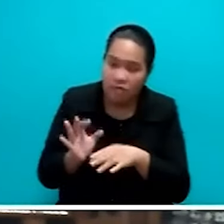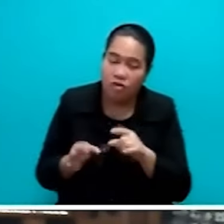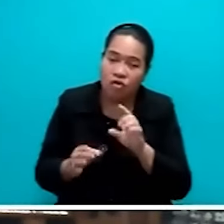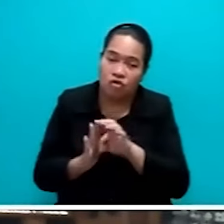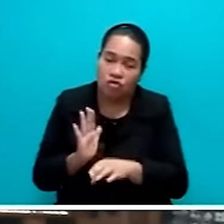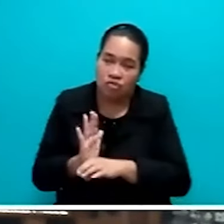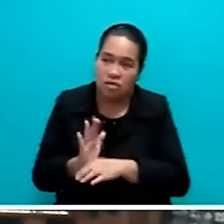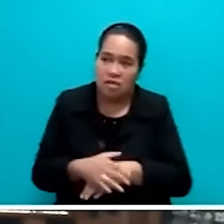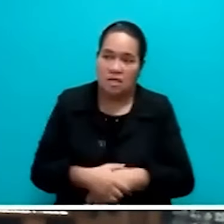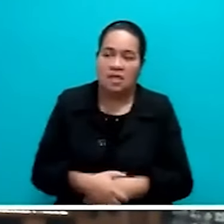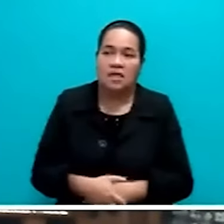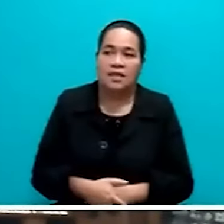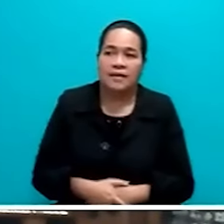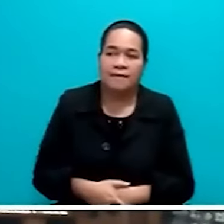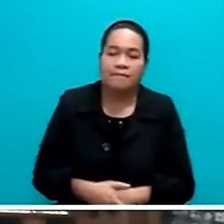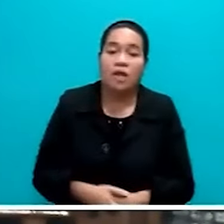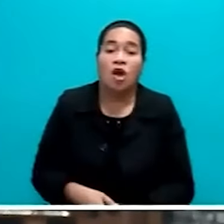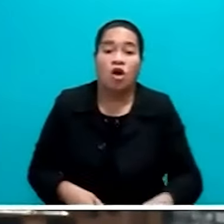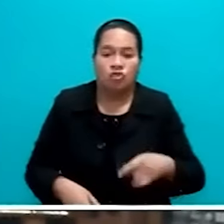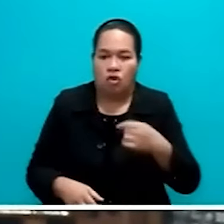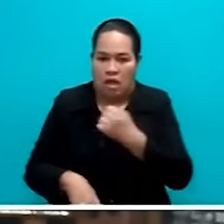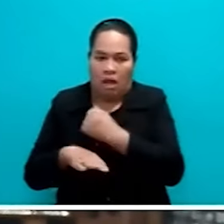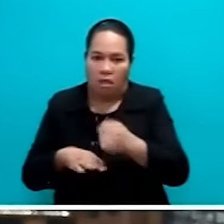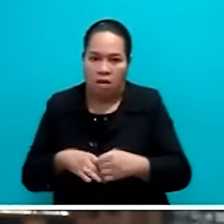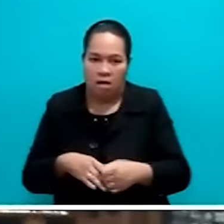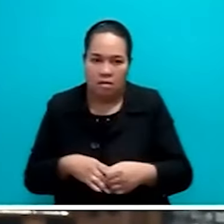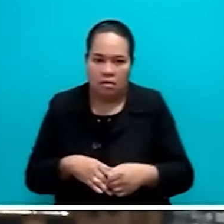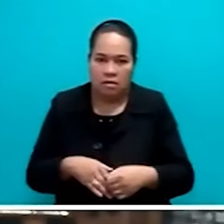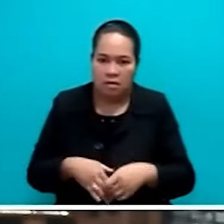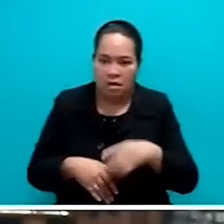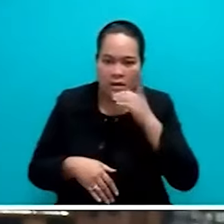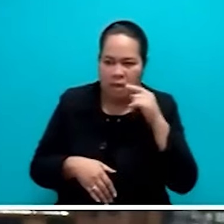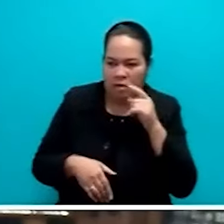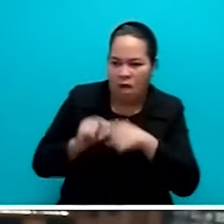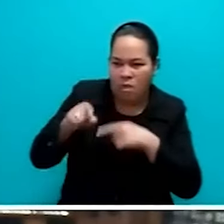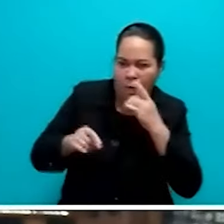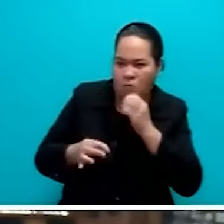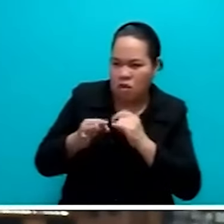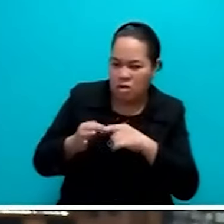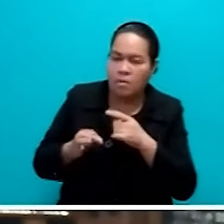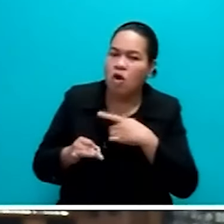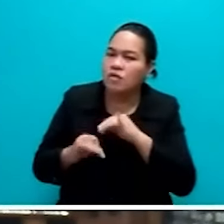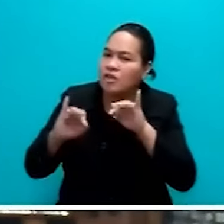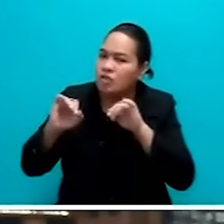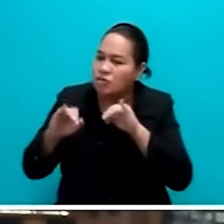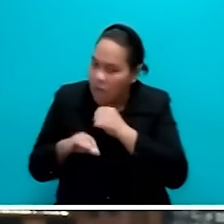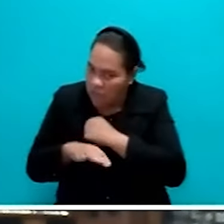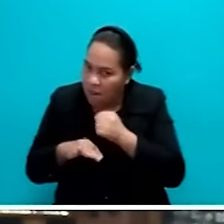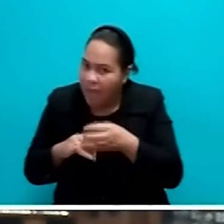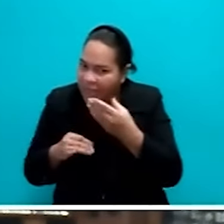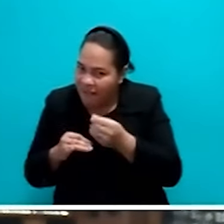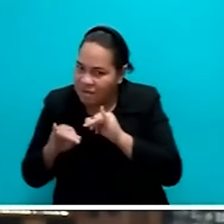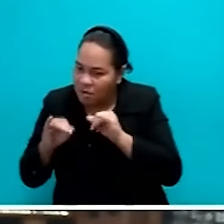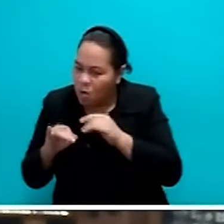Mr. Speaker, has come under fire on some of the issues raised by government, some of the